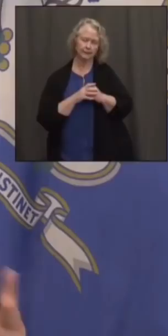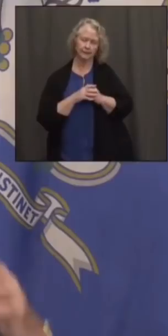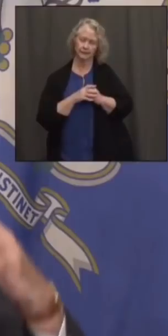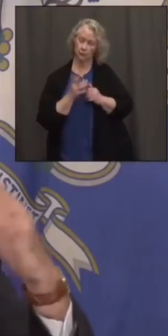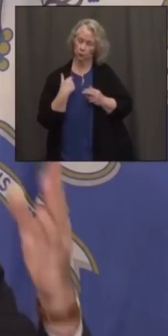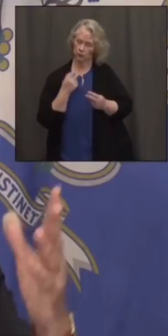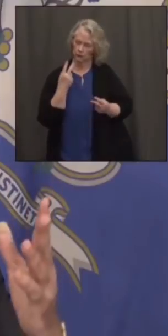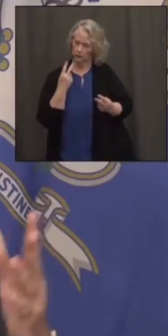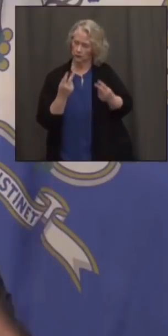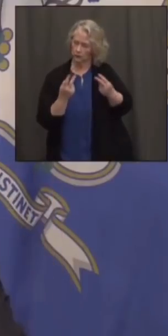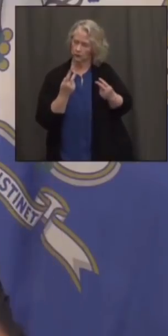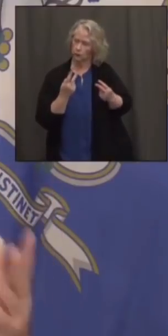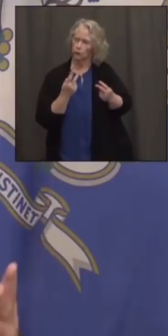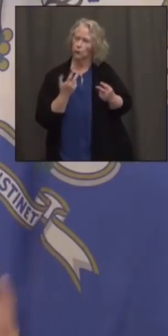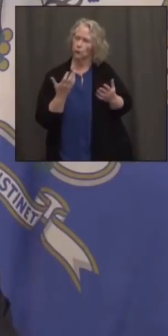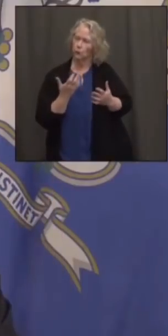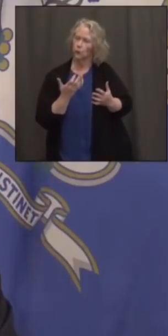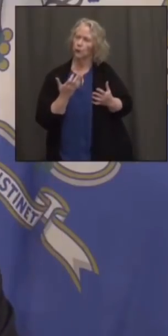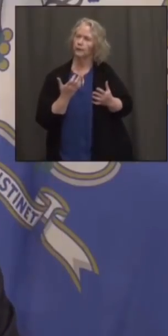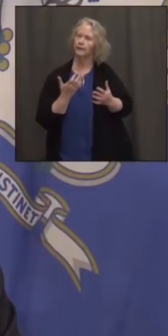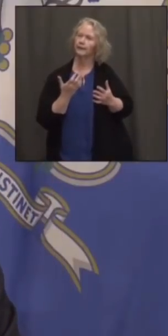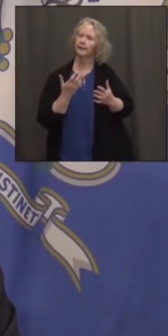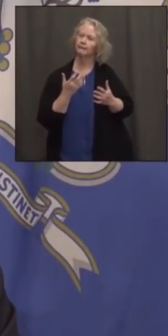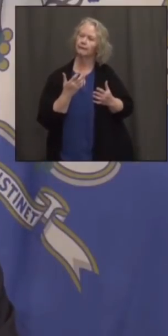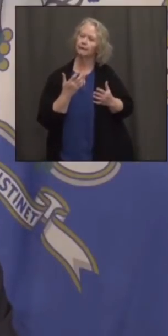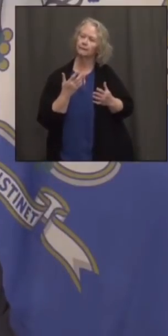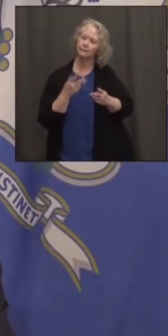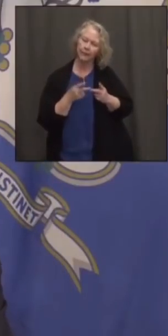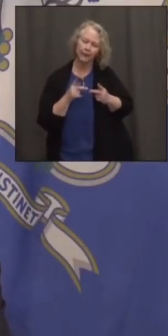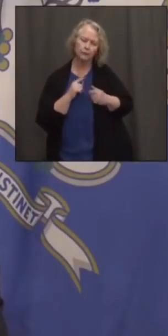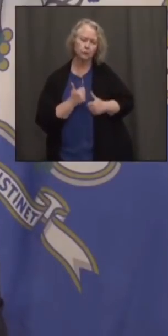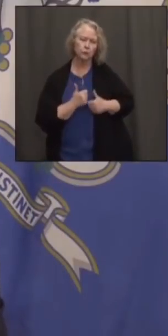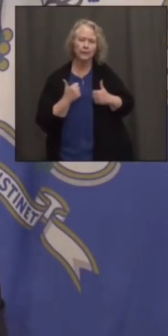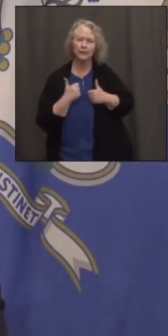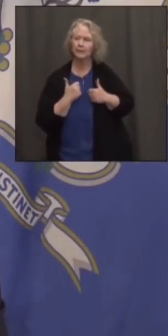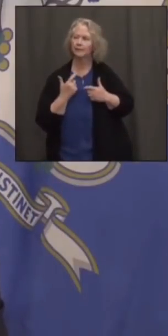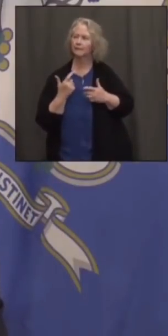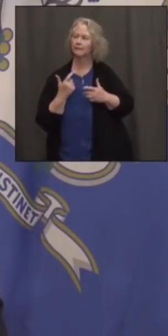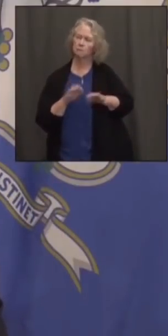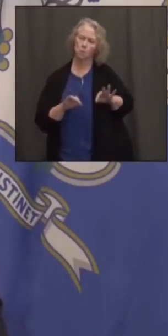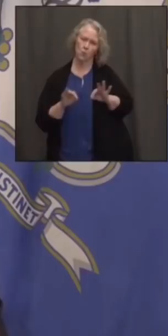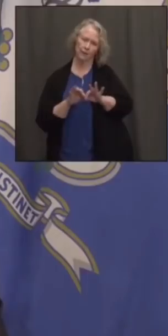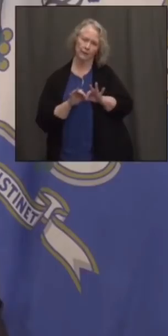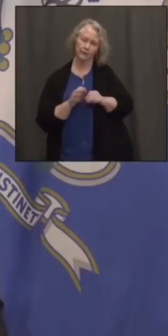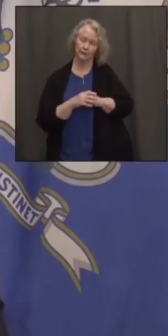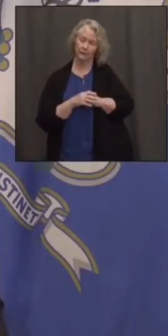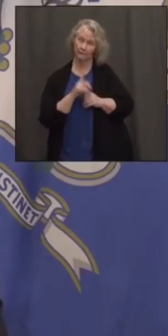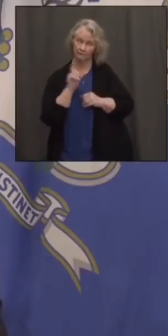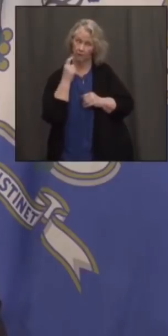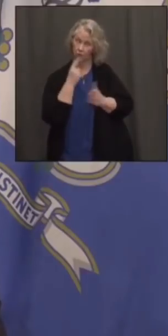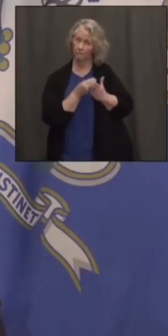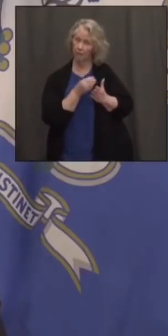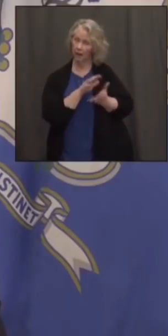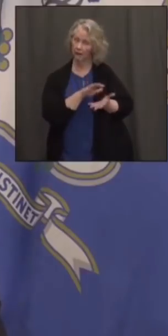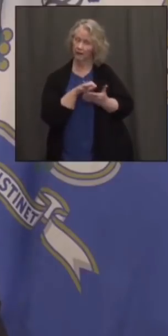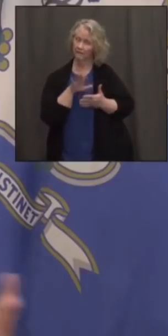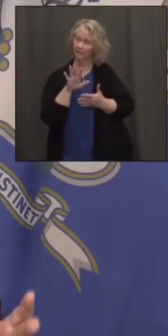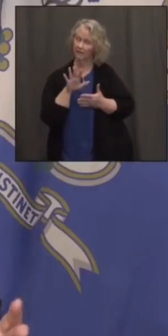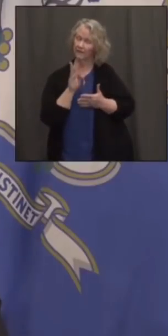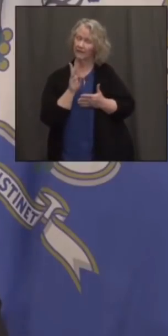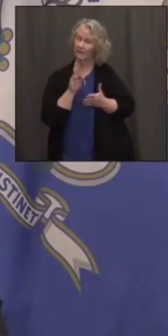how important housing and shelter is over this last year. The federal money we got has got $56 million